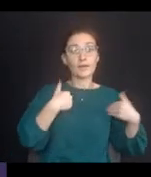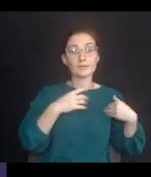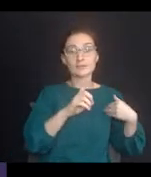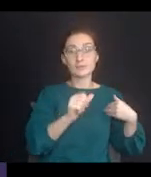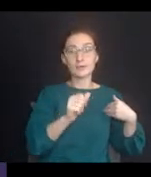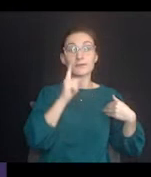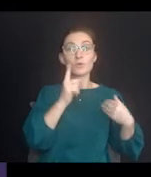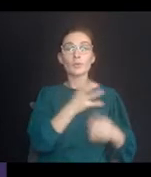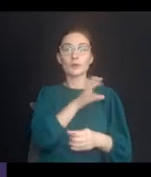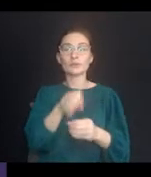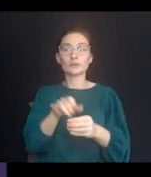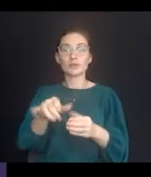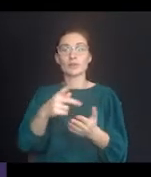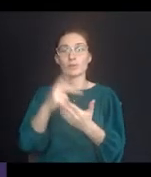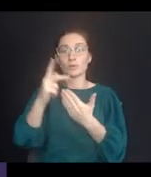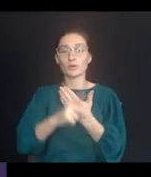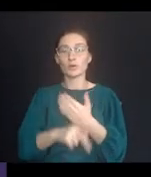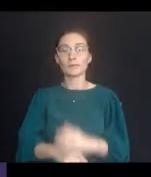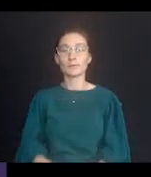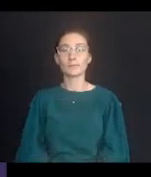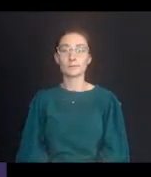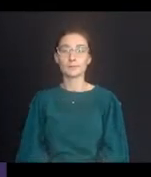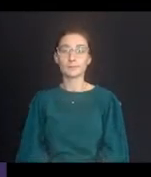children's participation in the program.